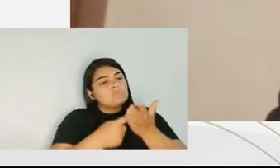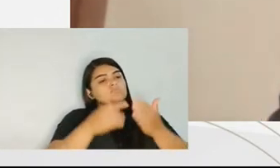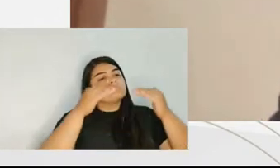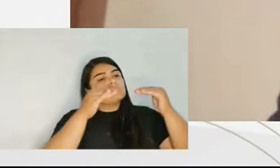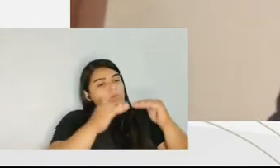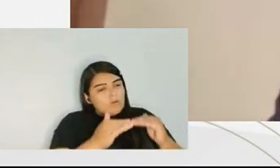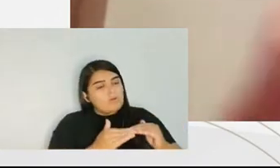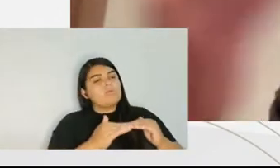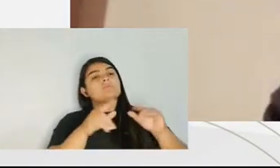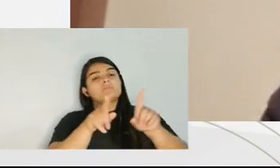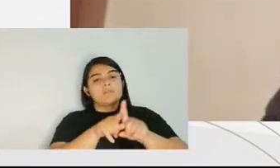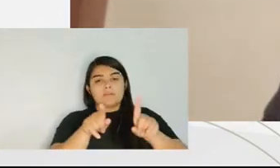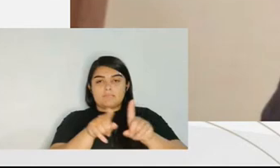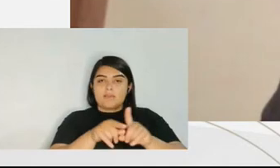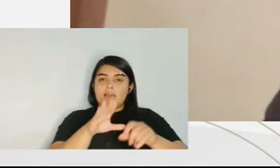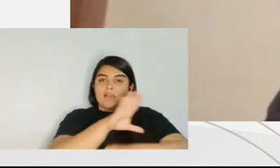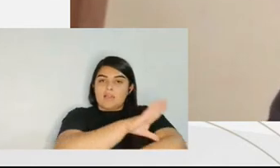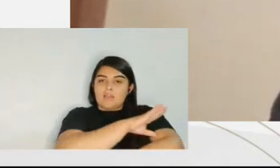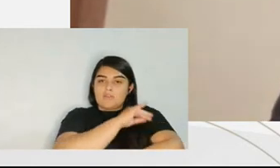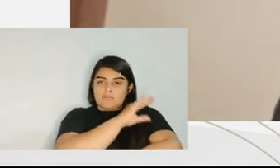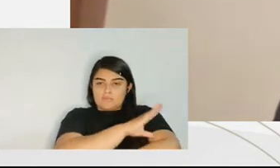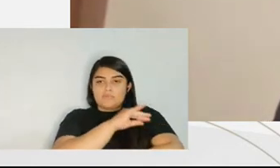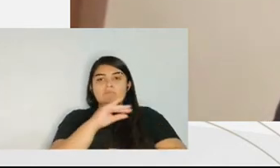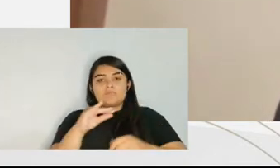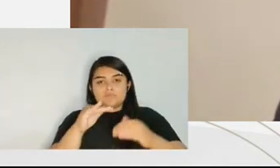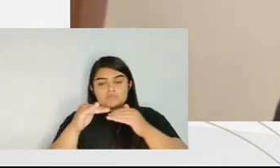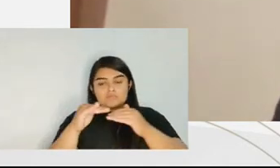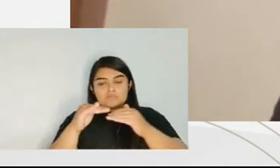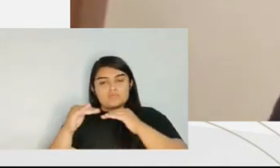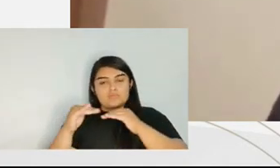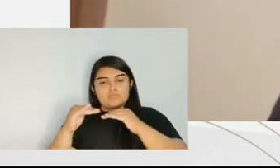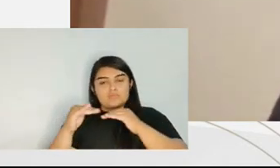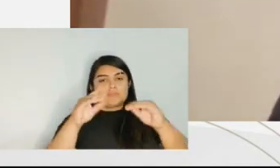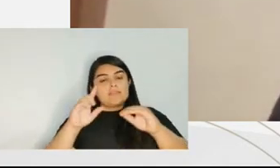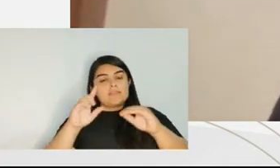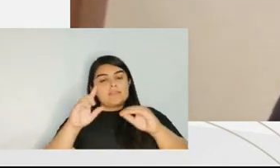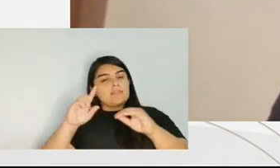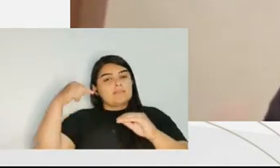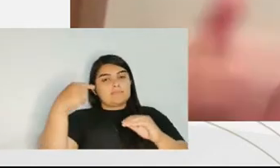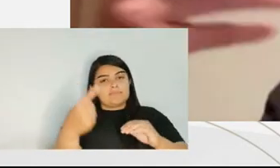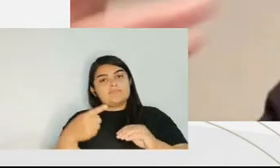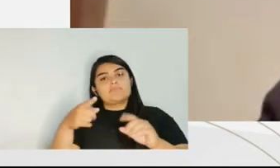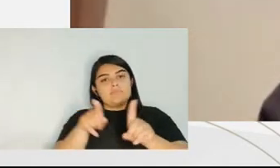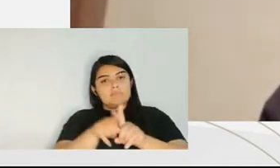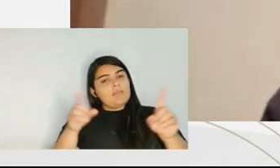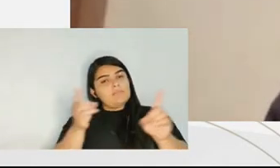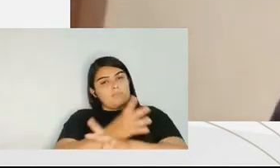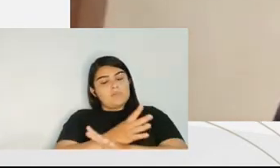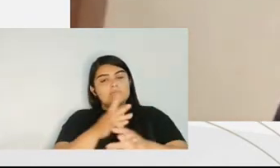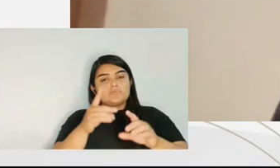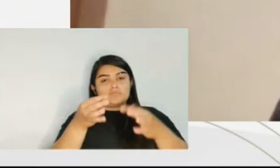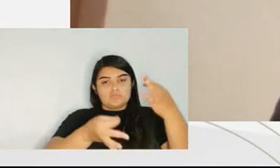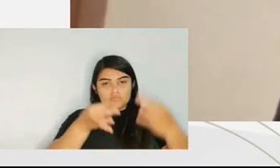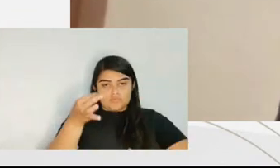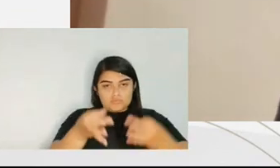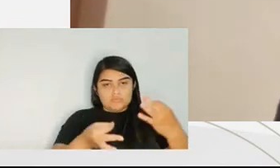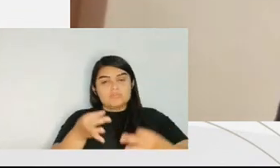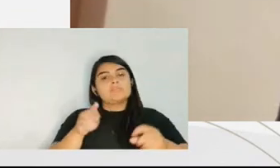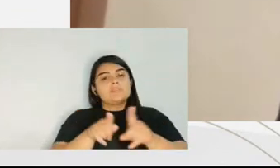in the civil issues that it follows the MP. And then it's